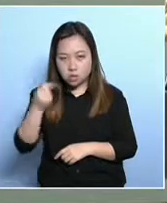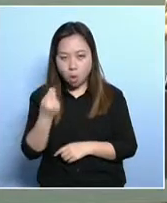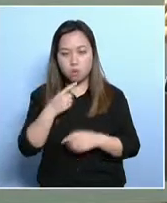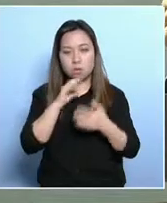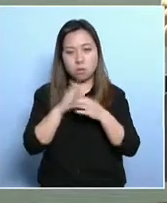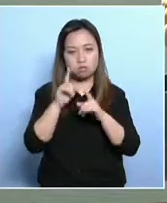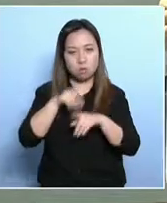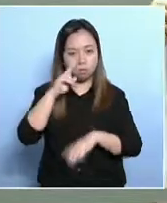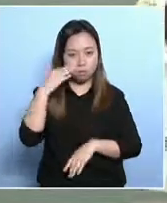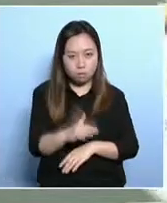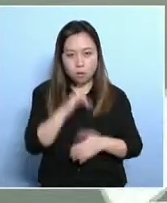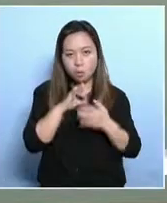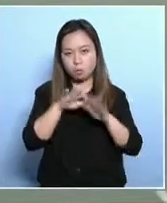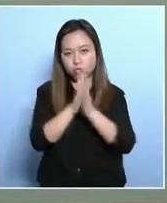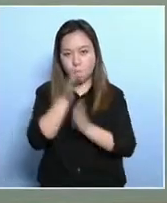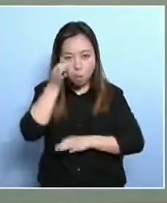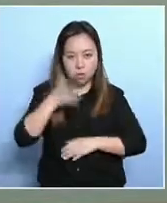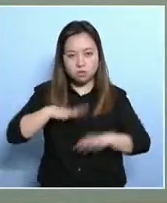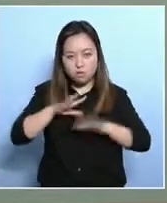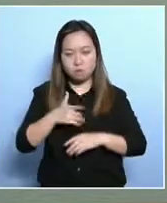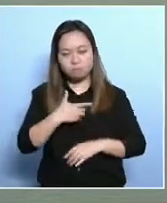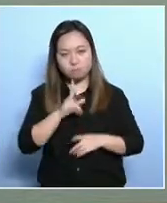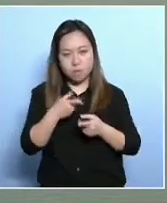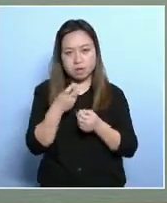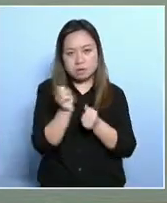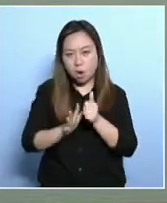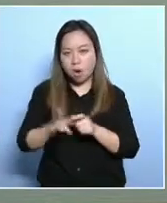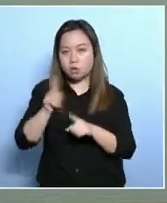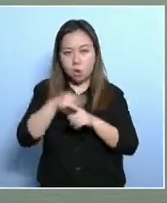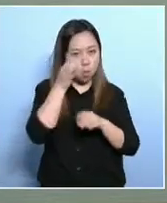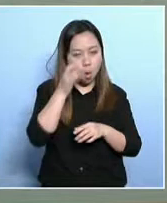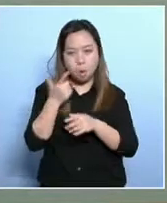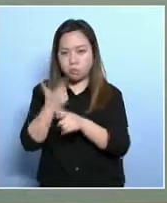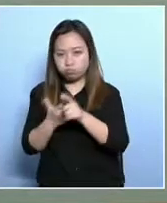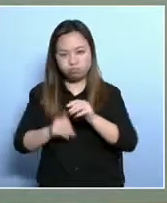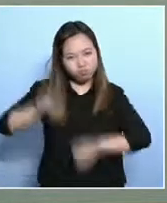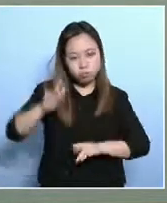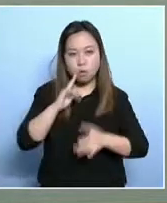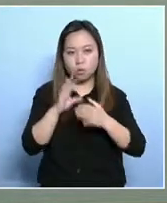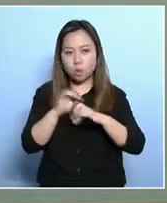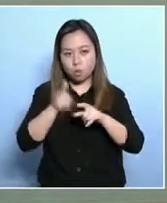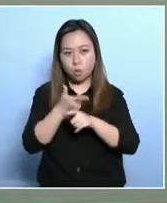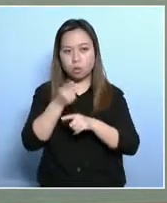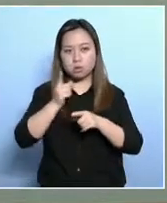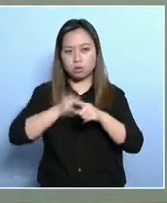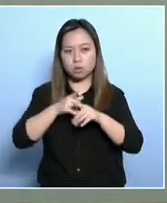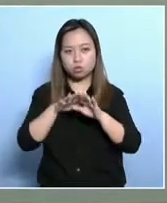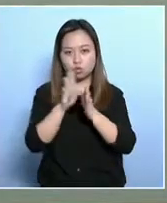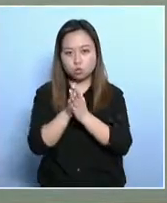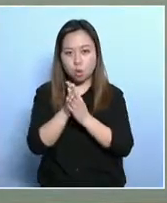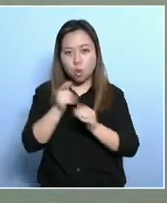$4.70 per person, and it's very far